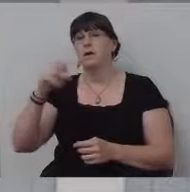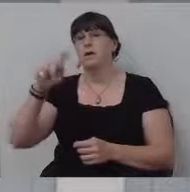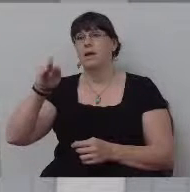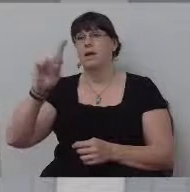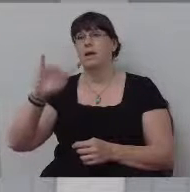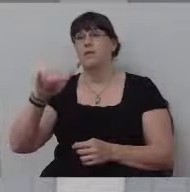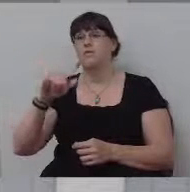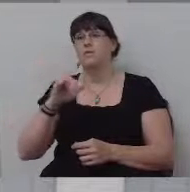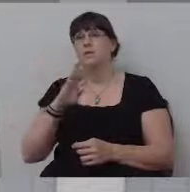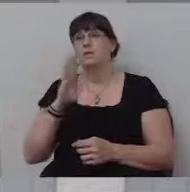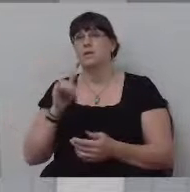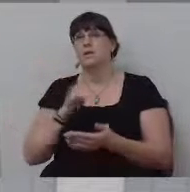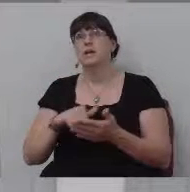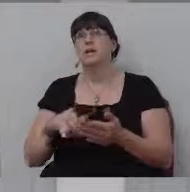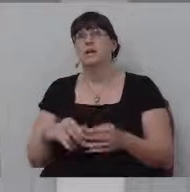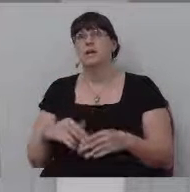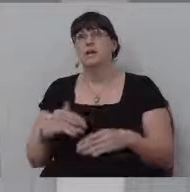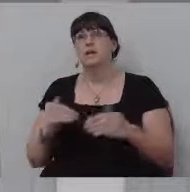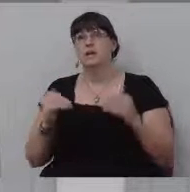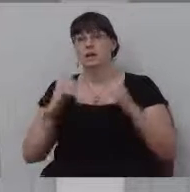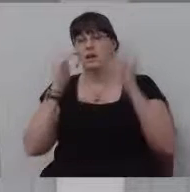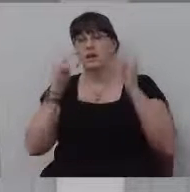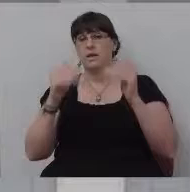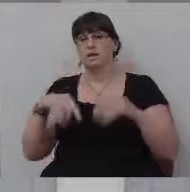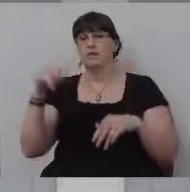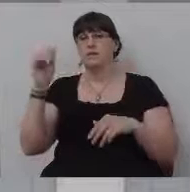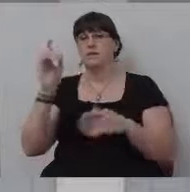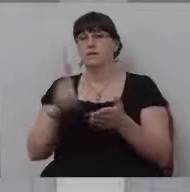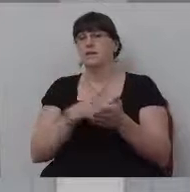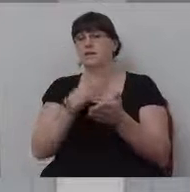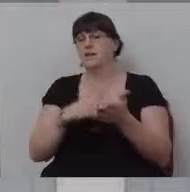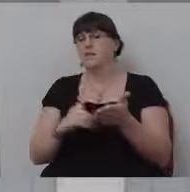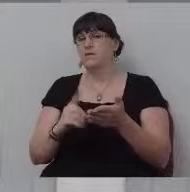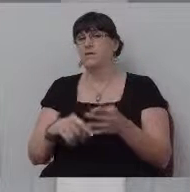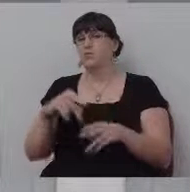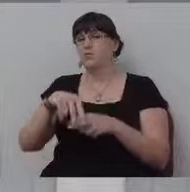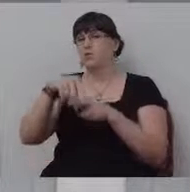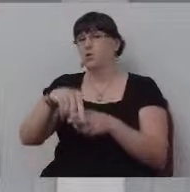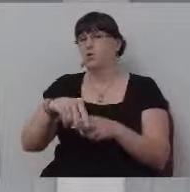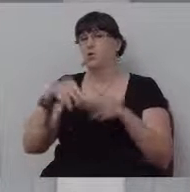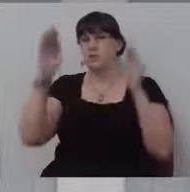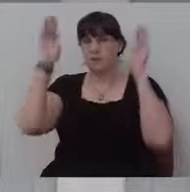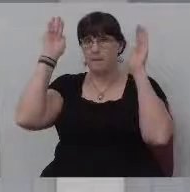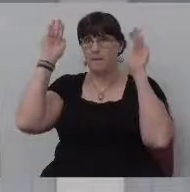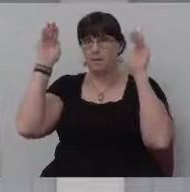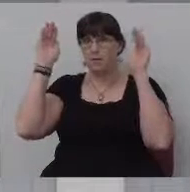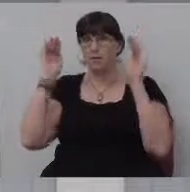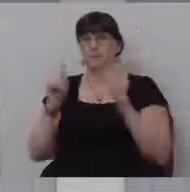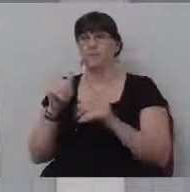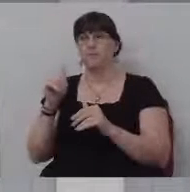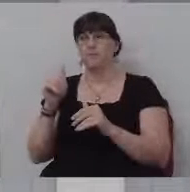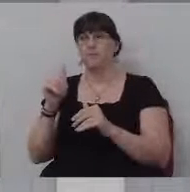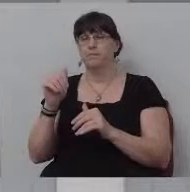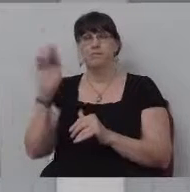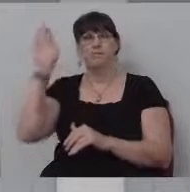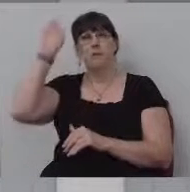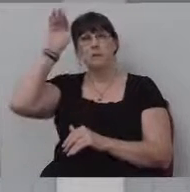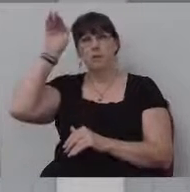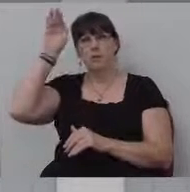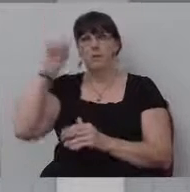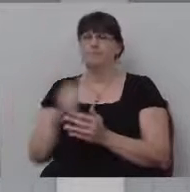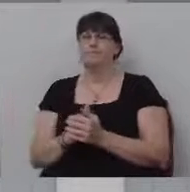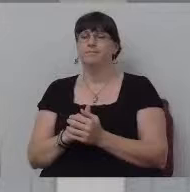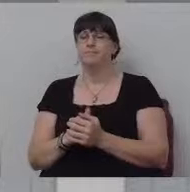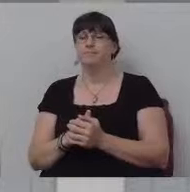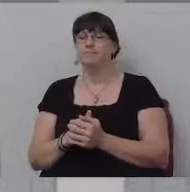highest that David ever mounted was a mule. And here's Solomon, you know, multiplying horses. Here's what Matthew Henry says. He says, we